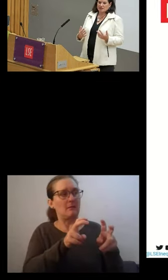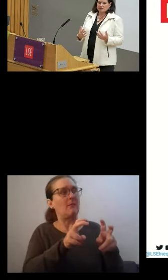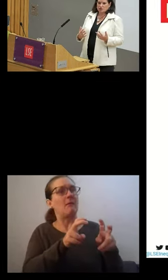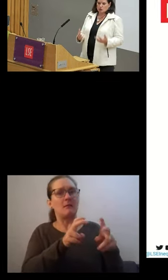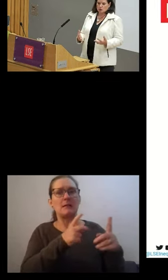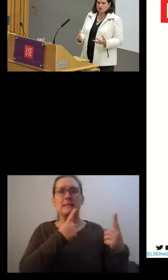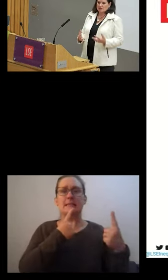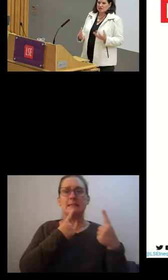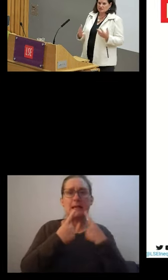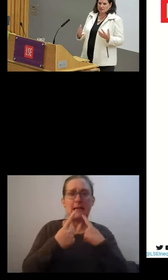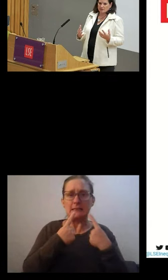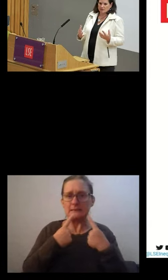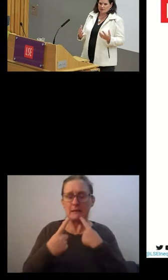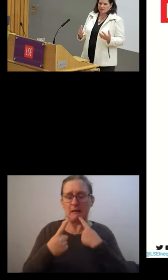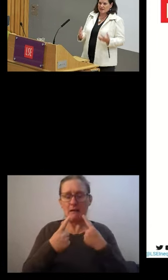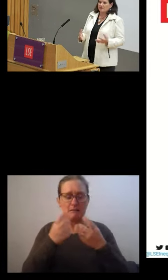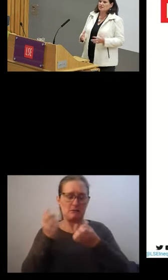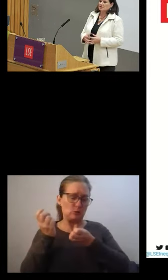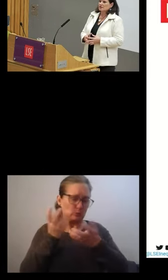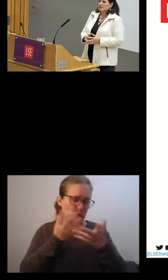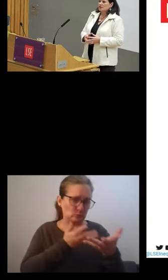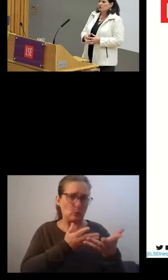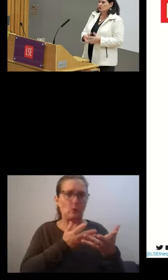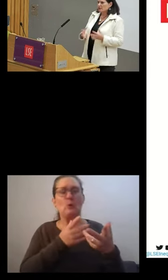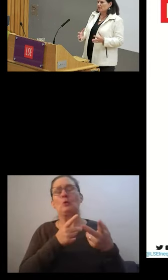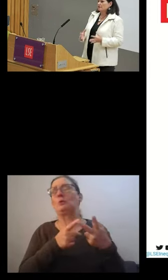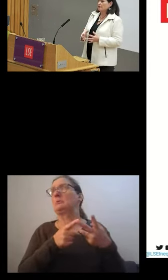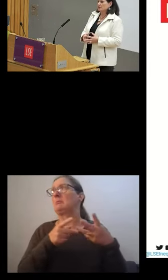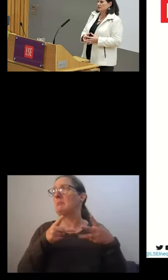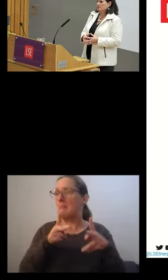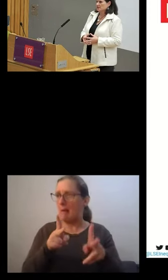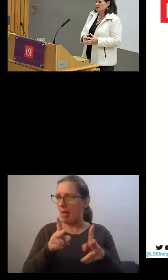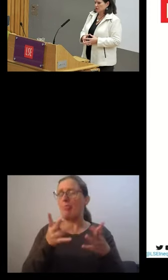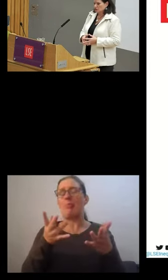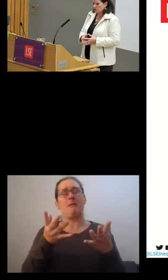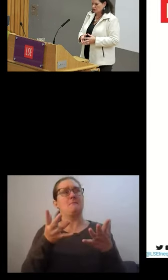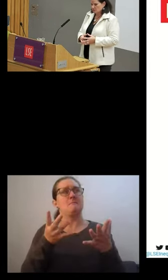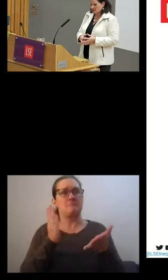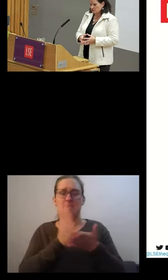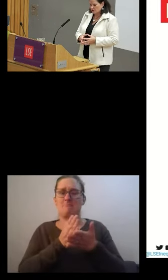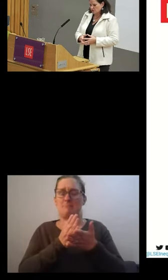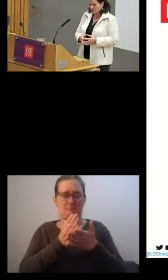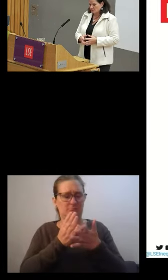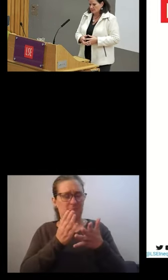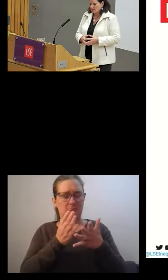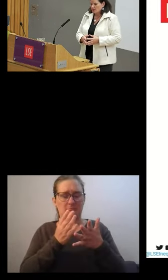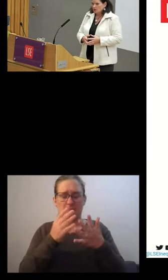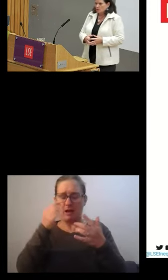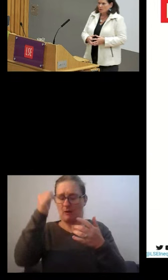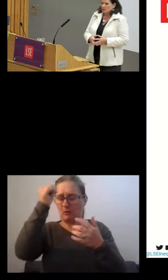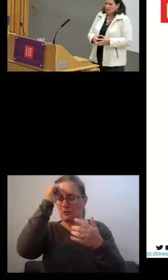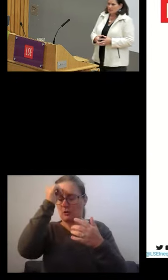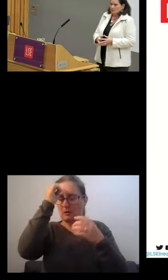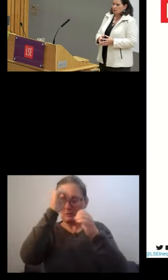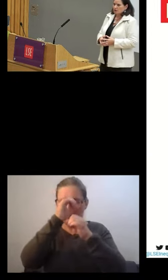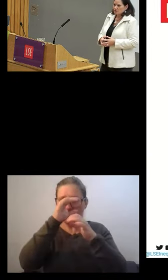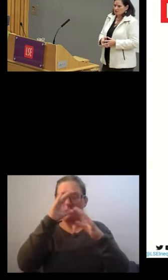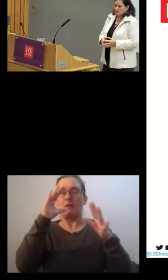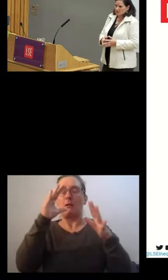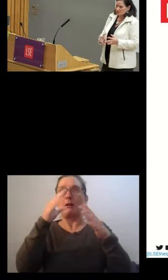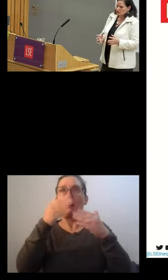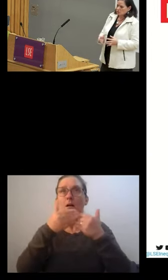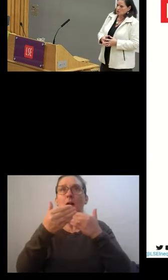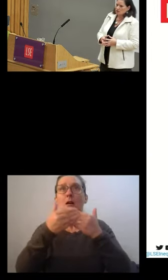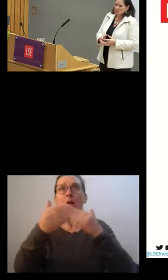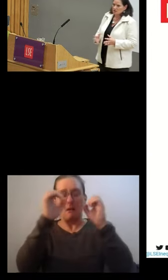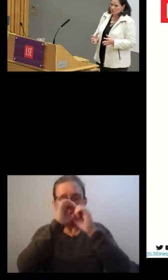development of data sources, the development of methods has really furthered our knowledge about the topic. With employment